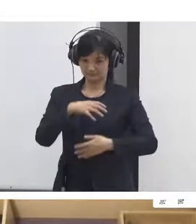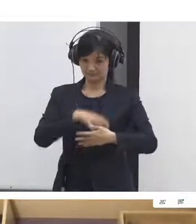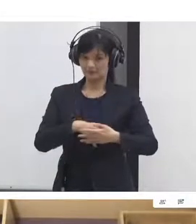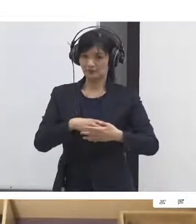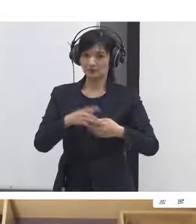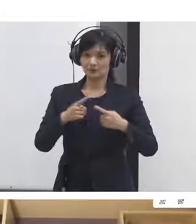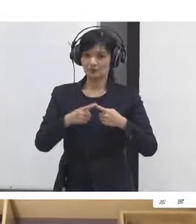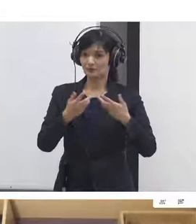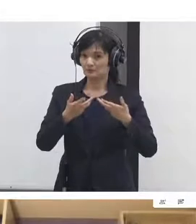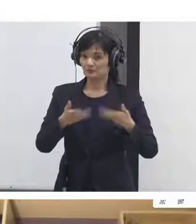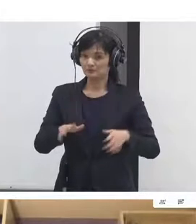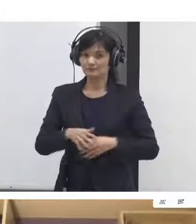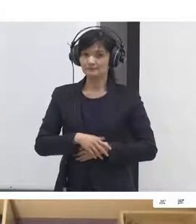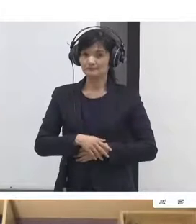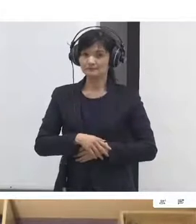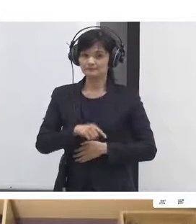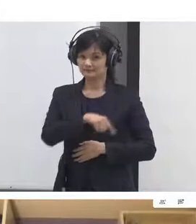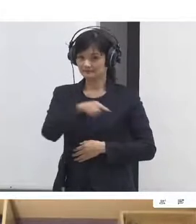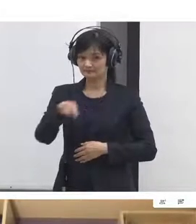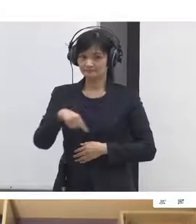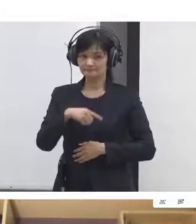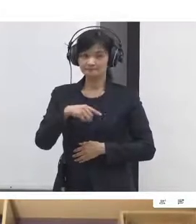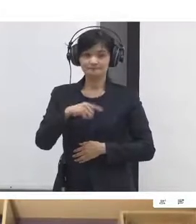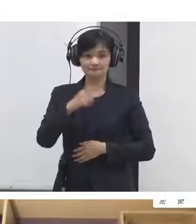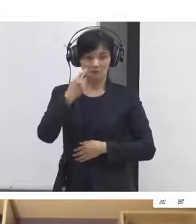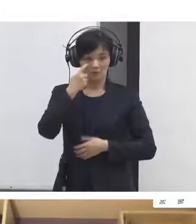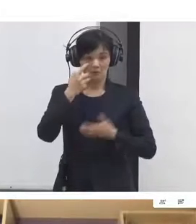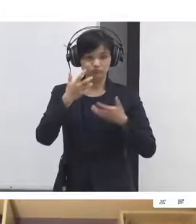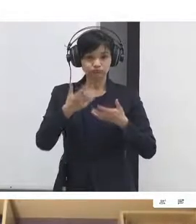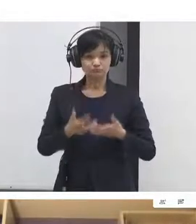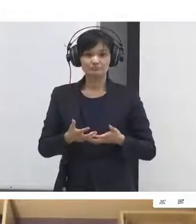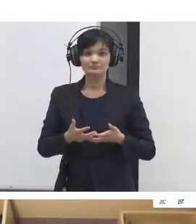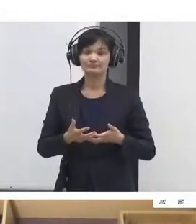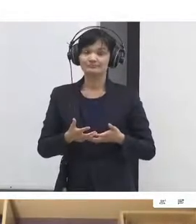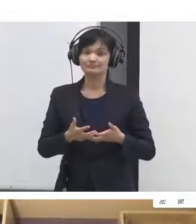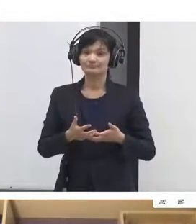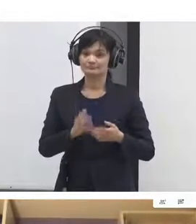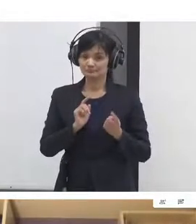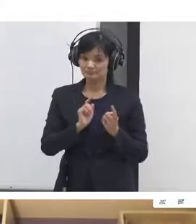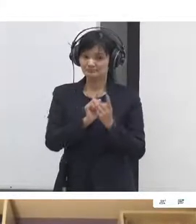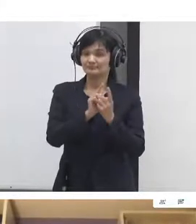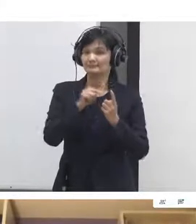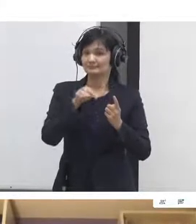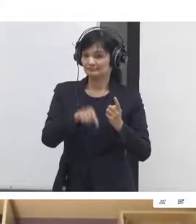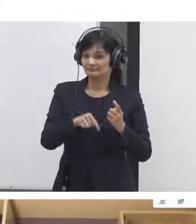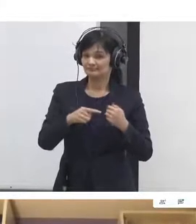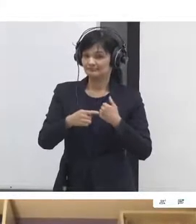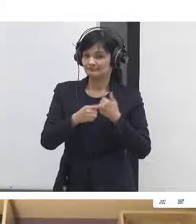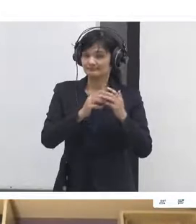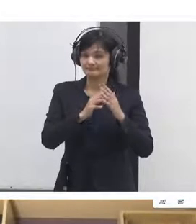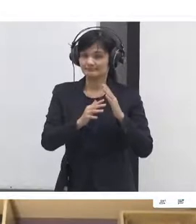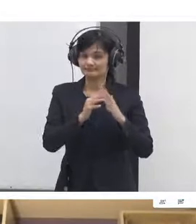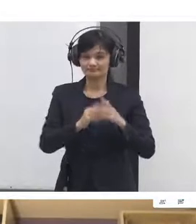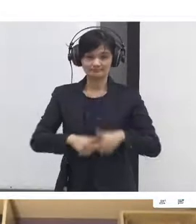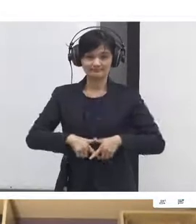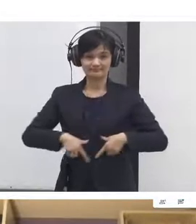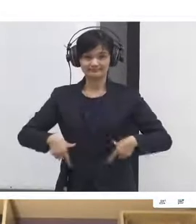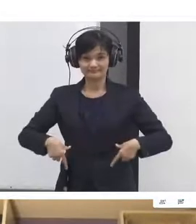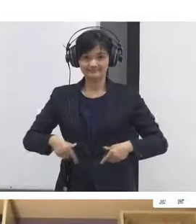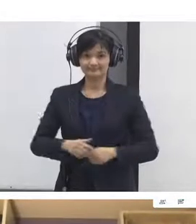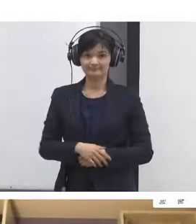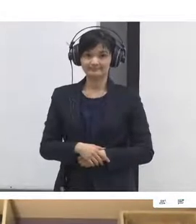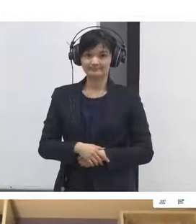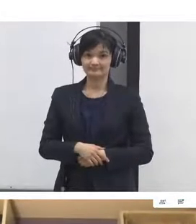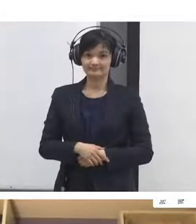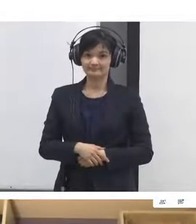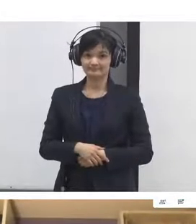done and are then taking on the challenge of becoming skilled in an area which they're not currently skilled in which